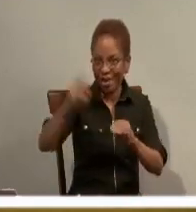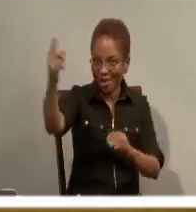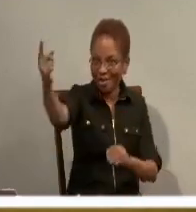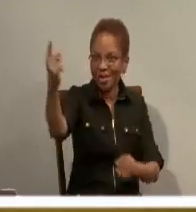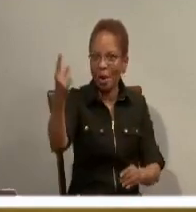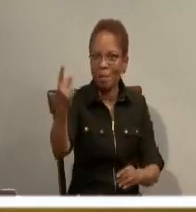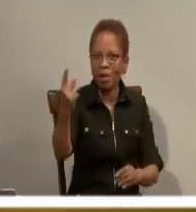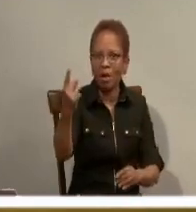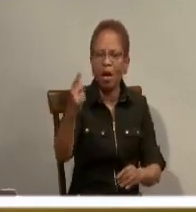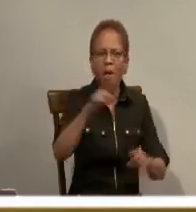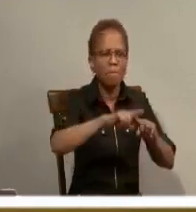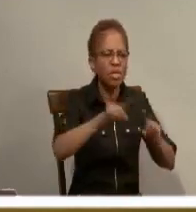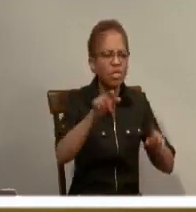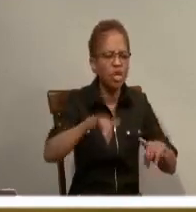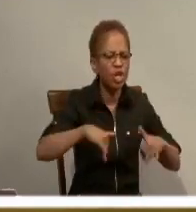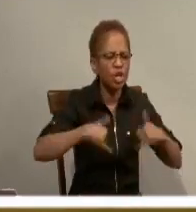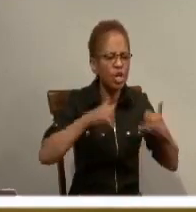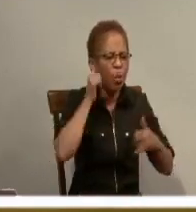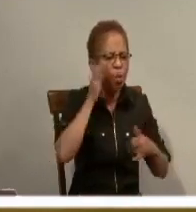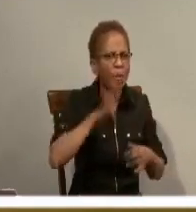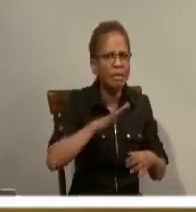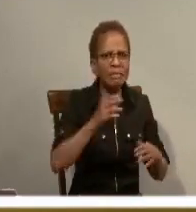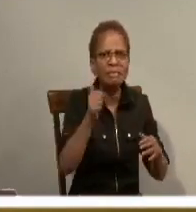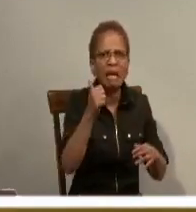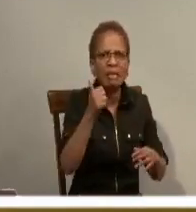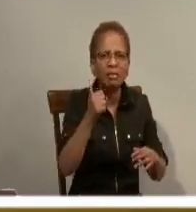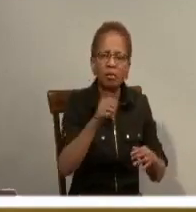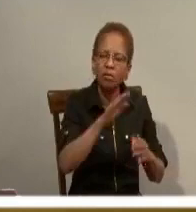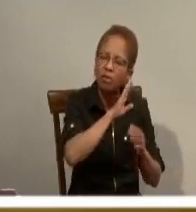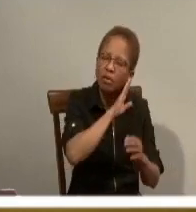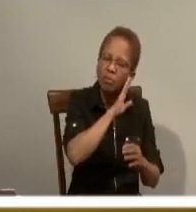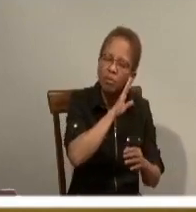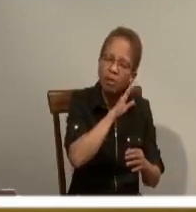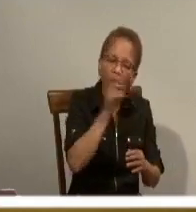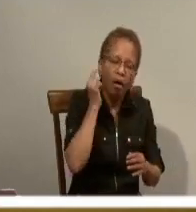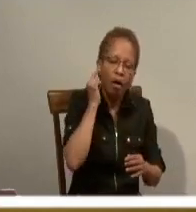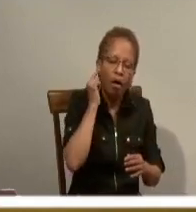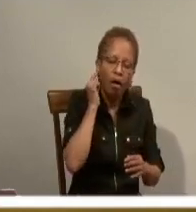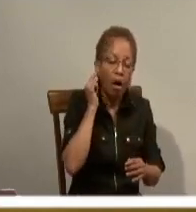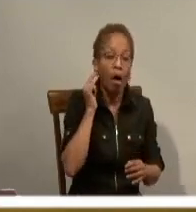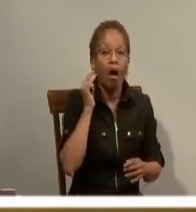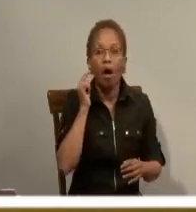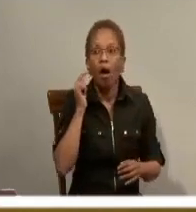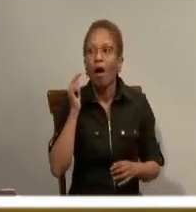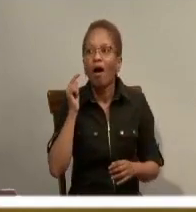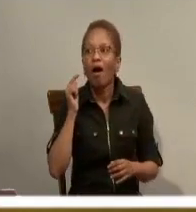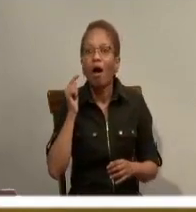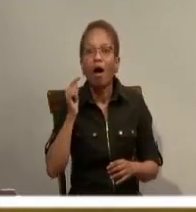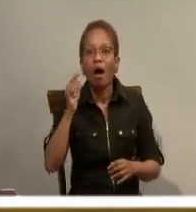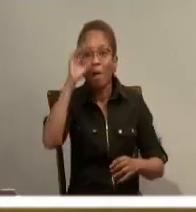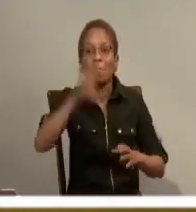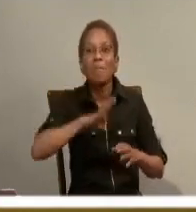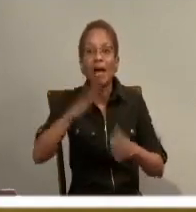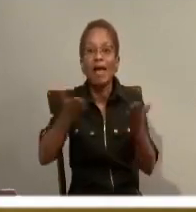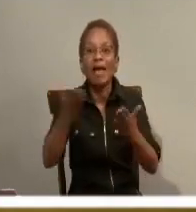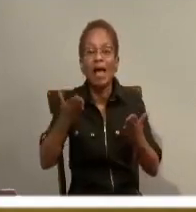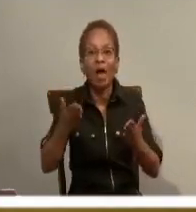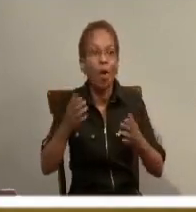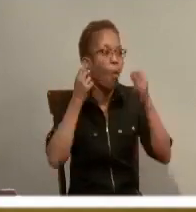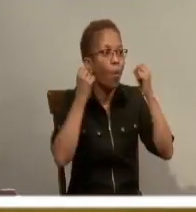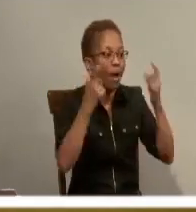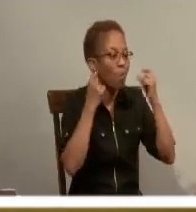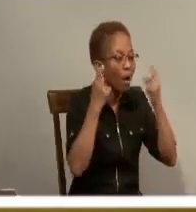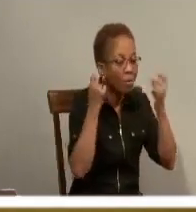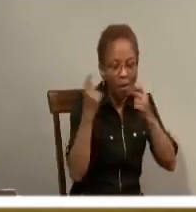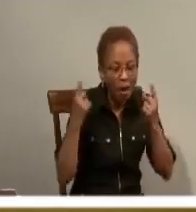are all asleep. And as they hear the bridegroom is here, come out and meet him. They all wake up quickly.